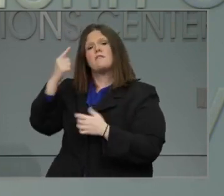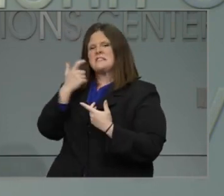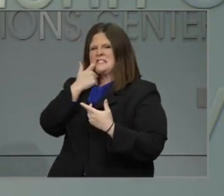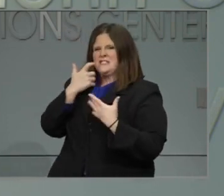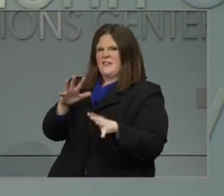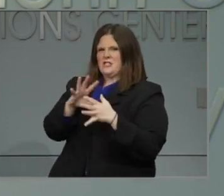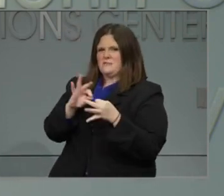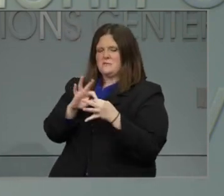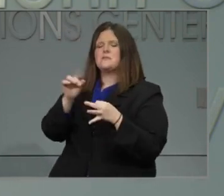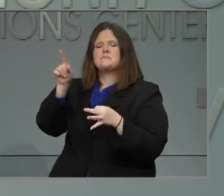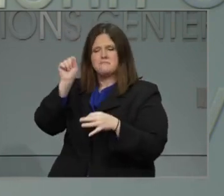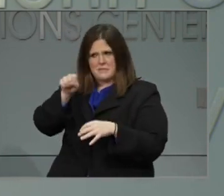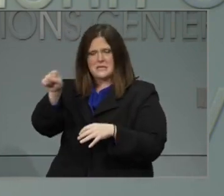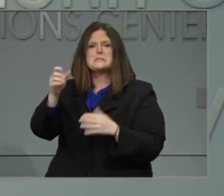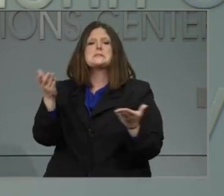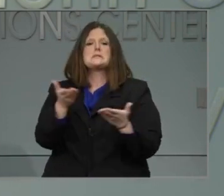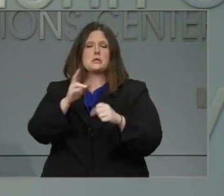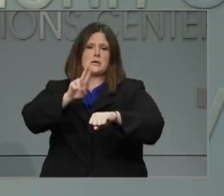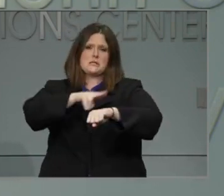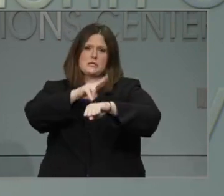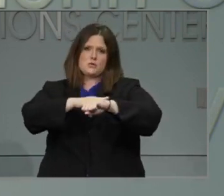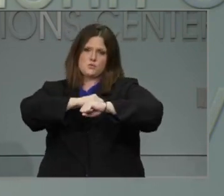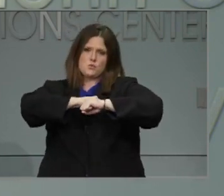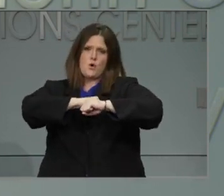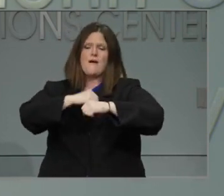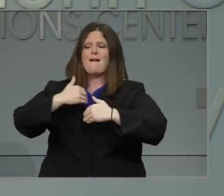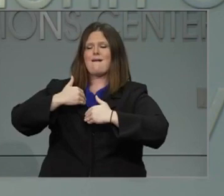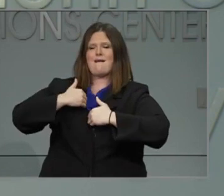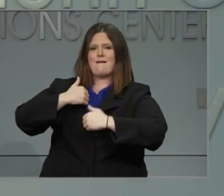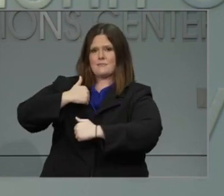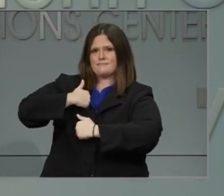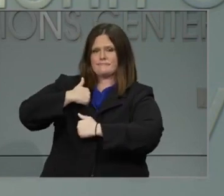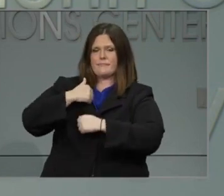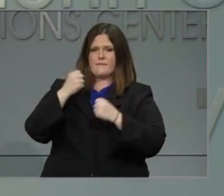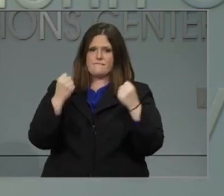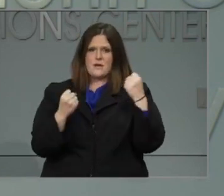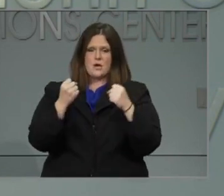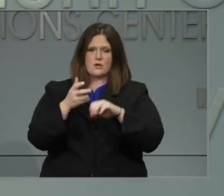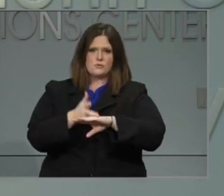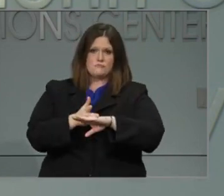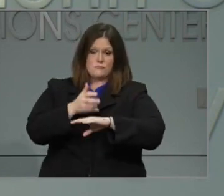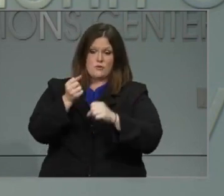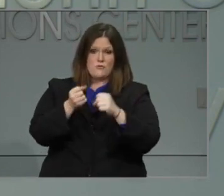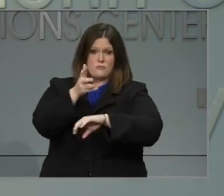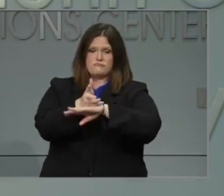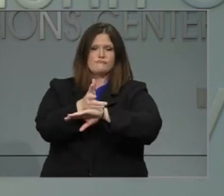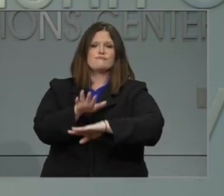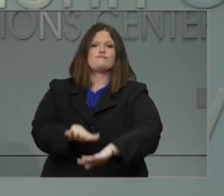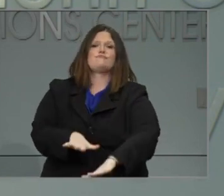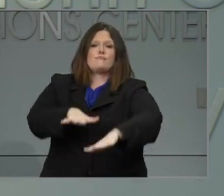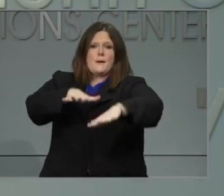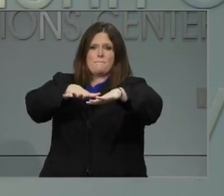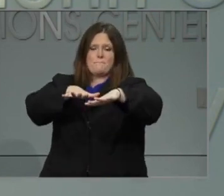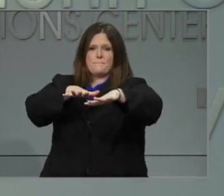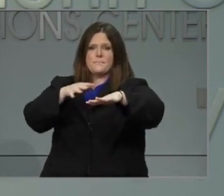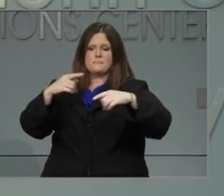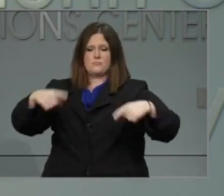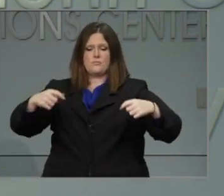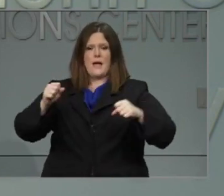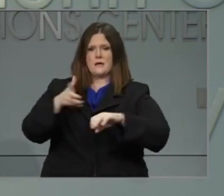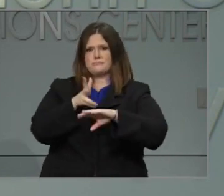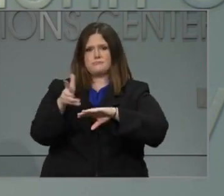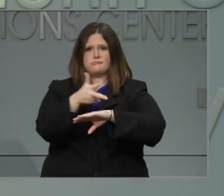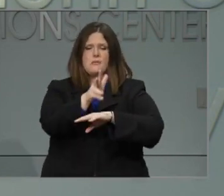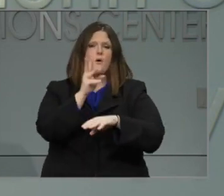soldiers with Humvees to be ready in case they're needed for water rescues. We also have two large swiftwater rescue teams